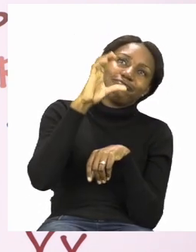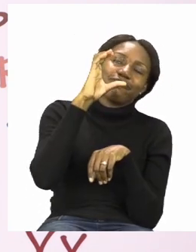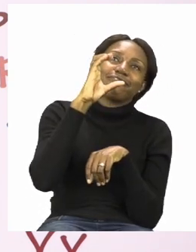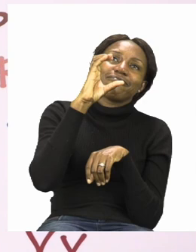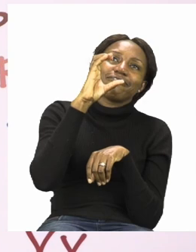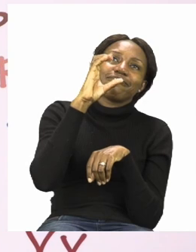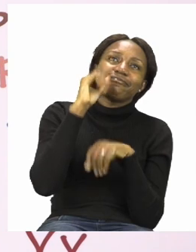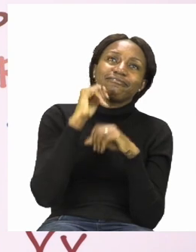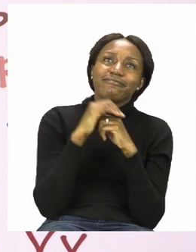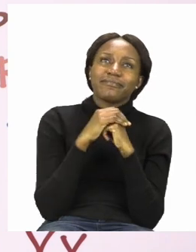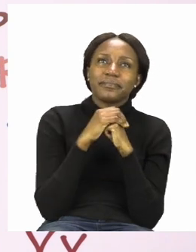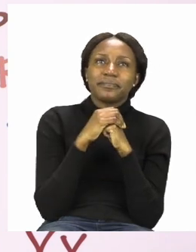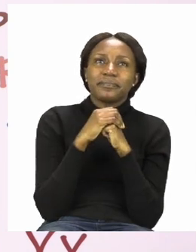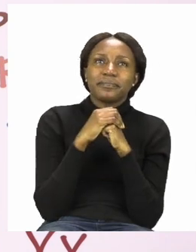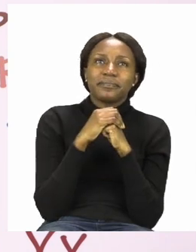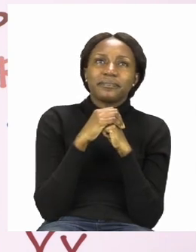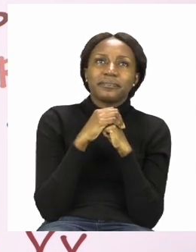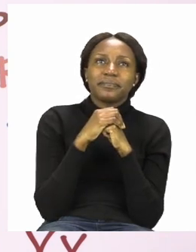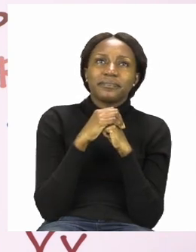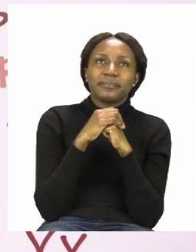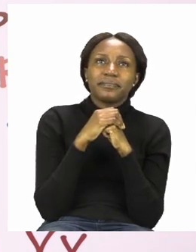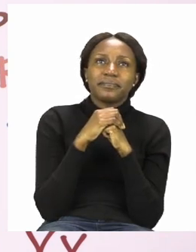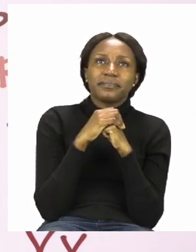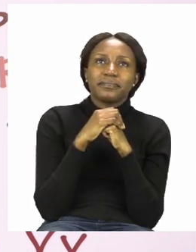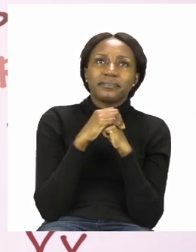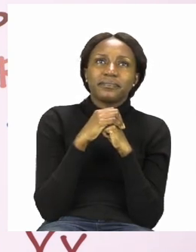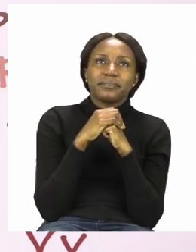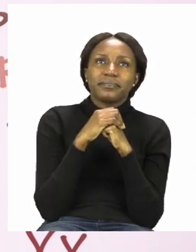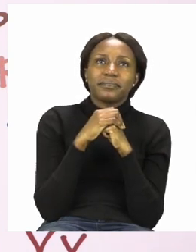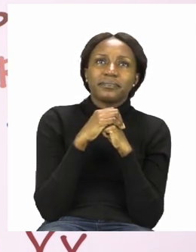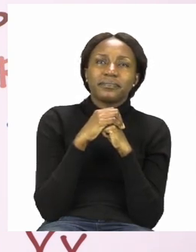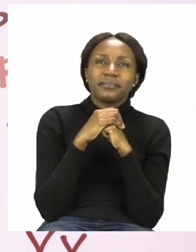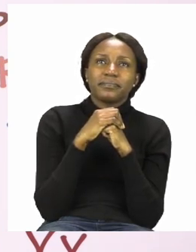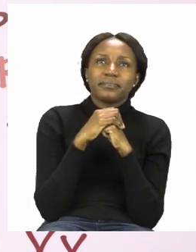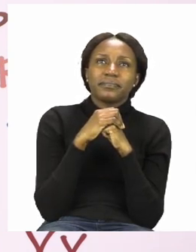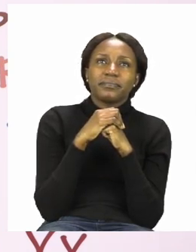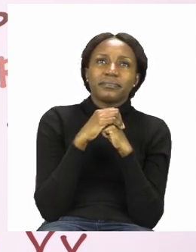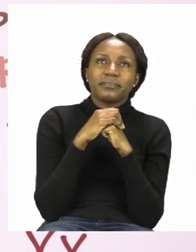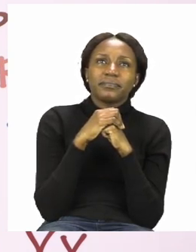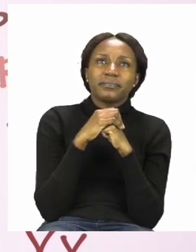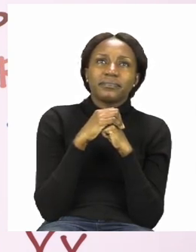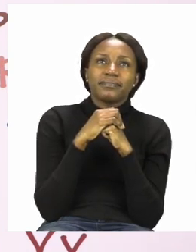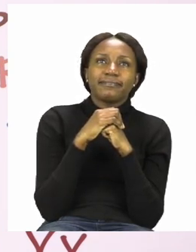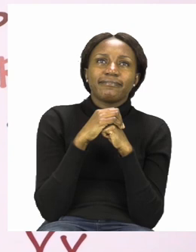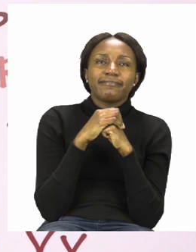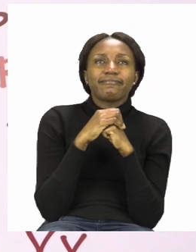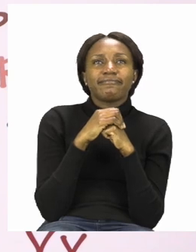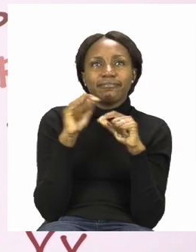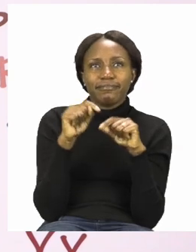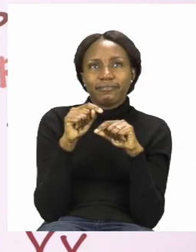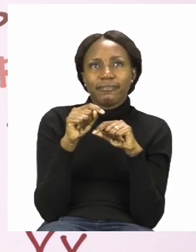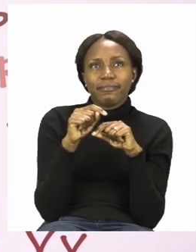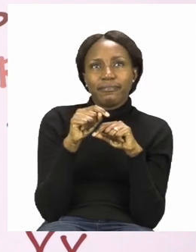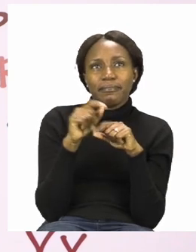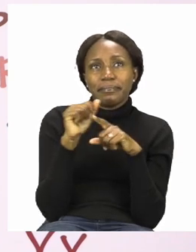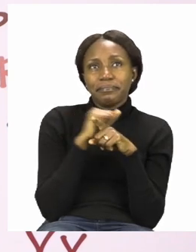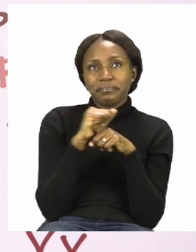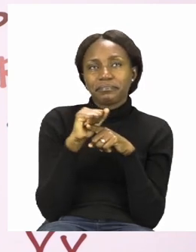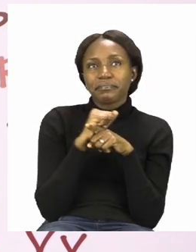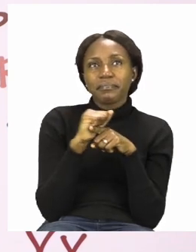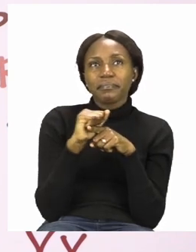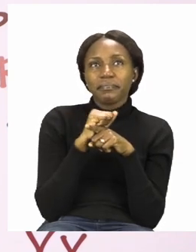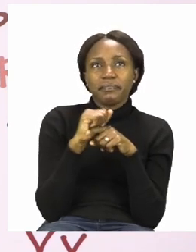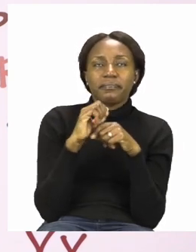round good job now we are going to take our pencil i have my chalk and we are